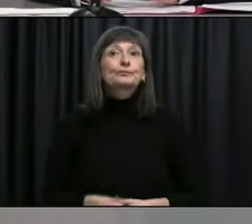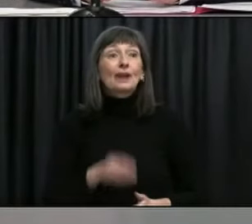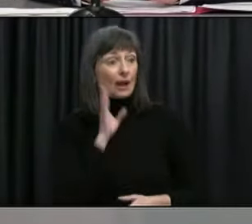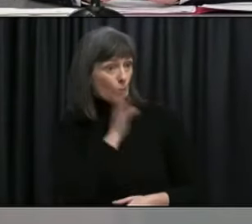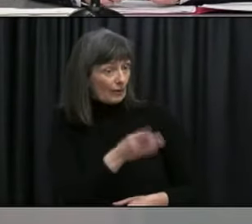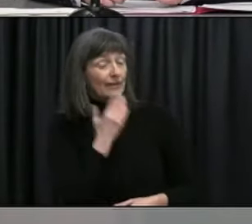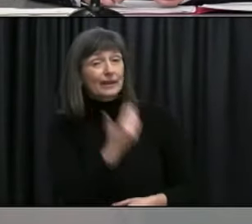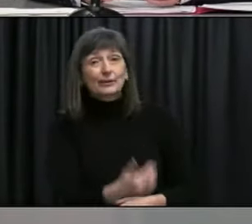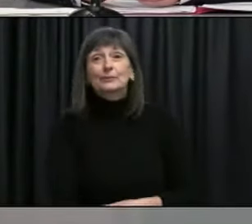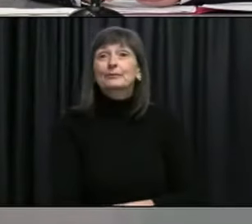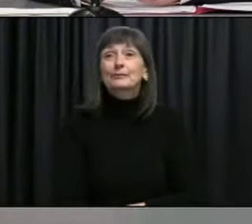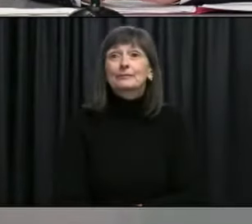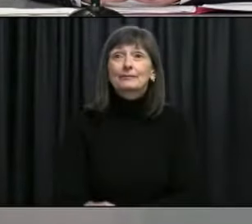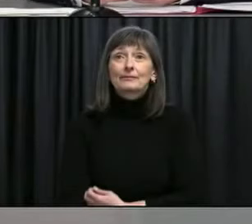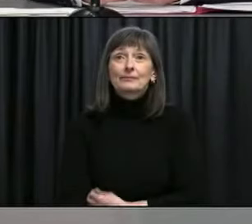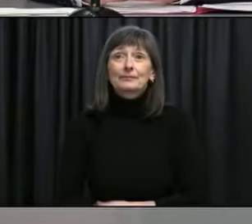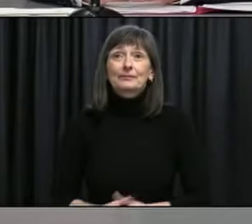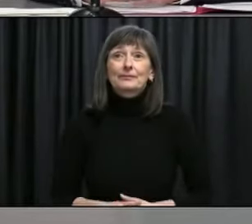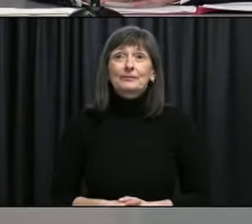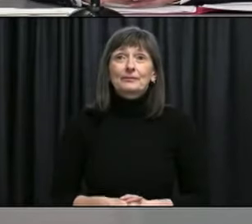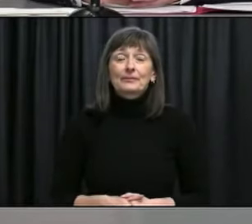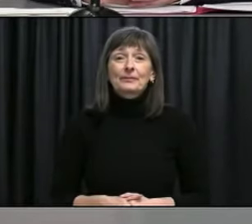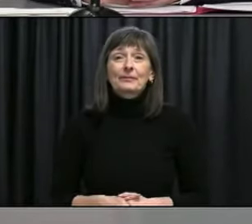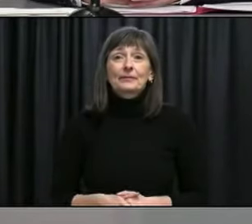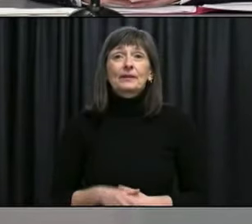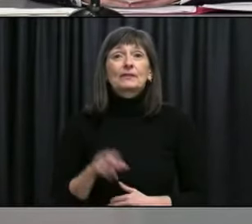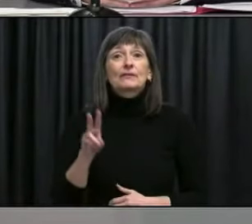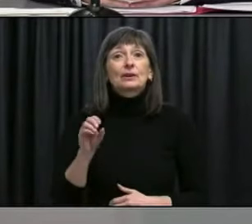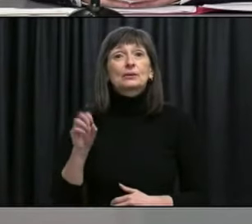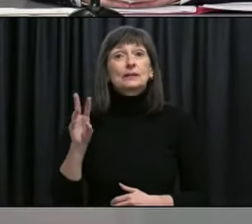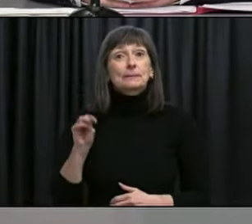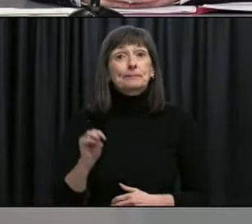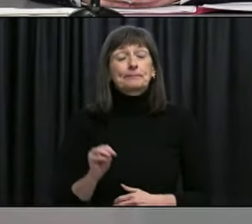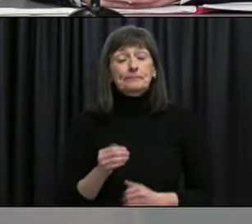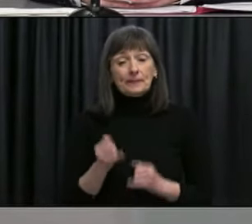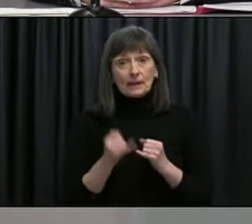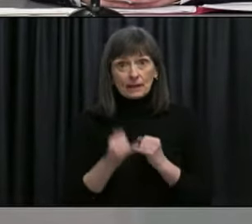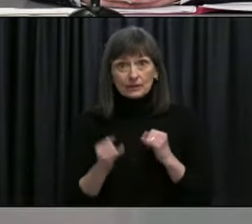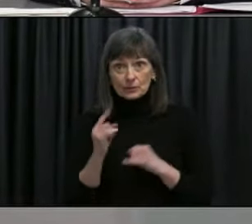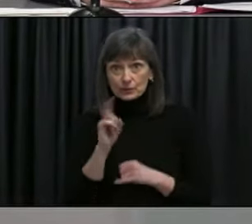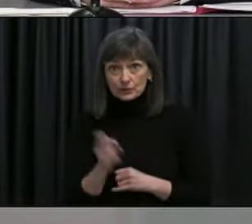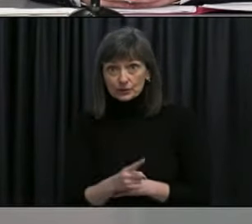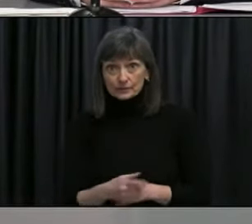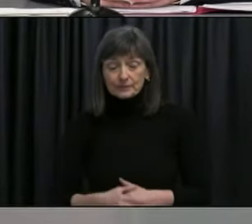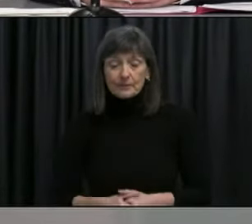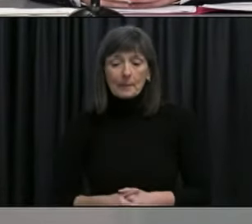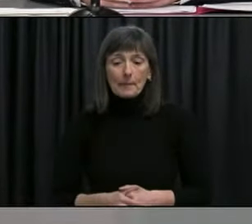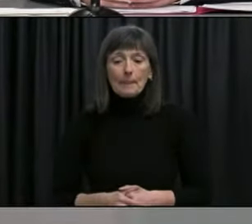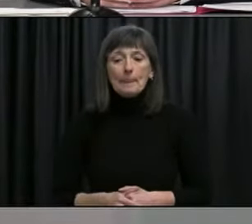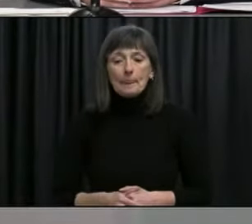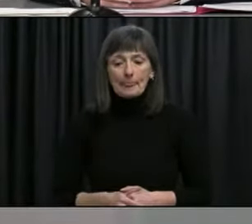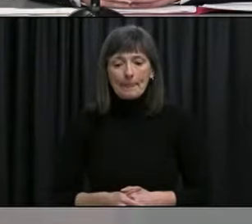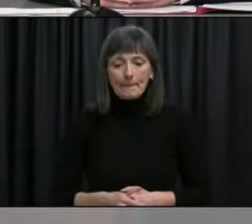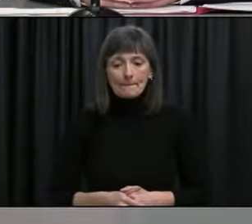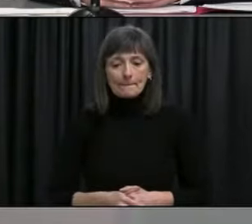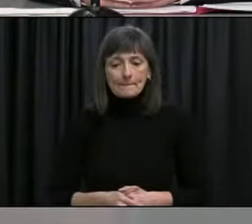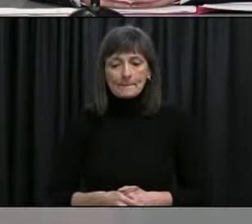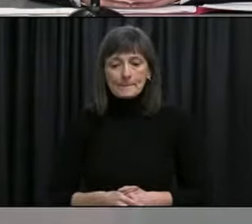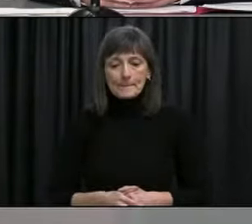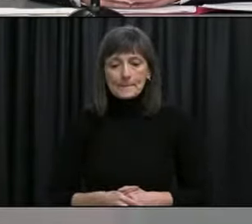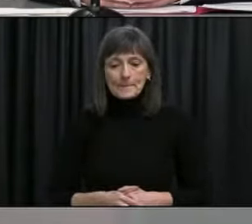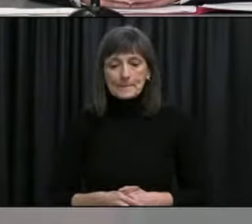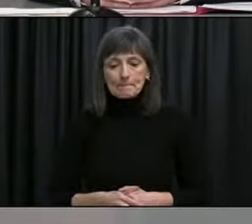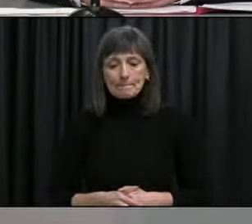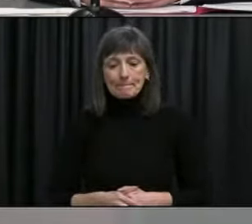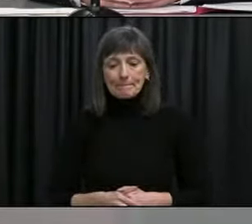thank you richard duggan with vocm do you have a final question i do um given the number